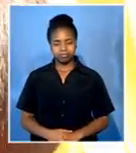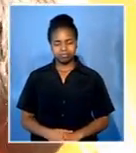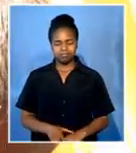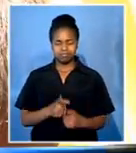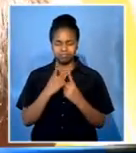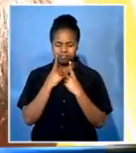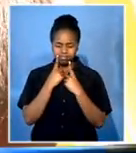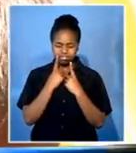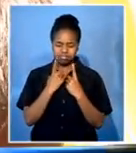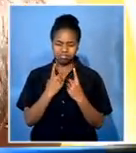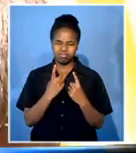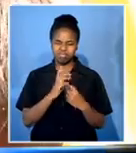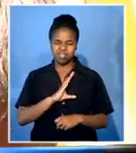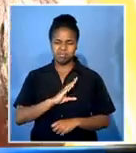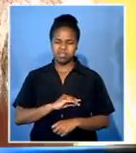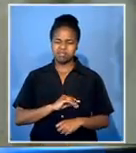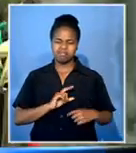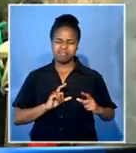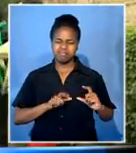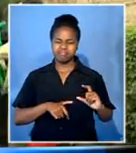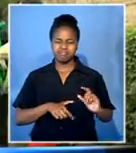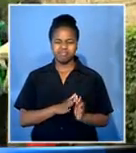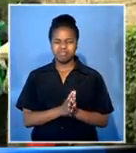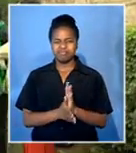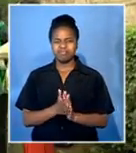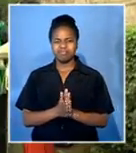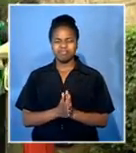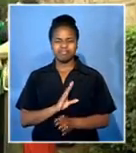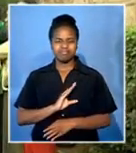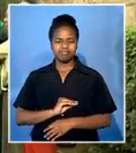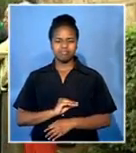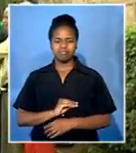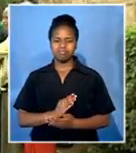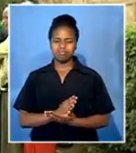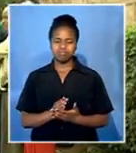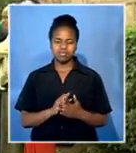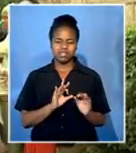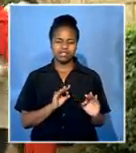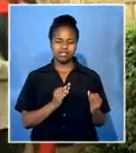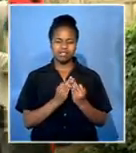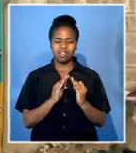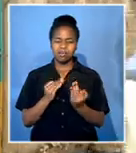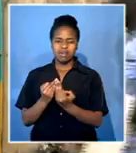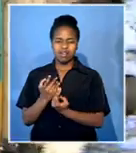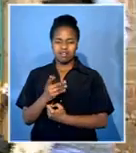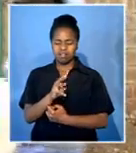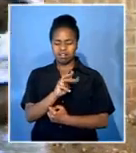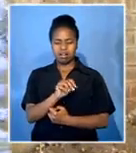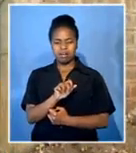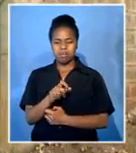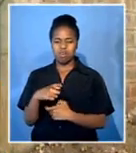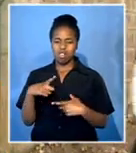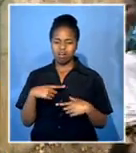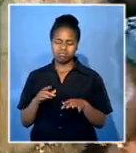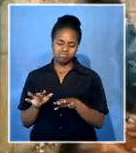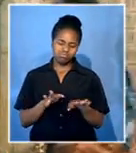tears the pain too much to bear for some tens of families shifting focus from the ill-fated mall to the mortuary